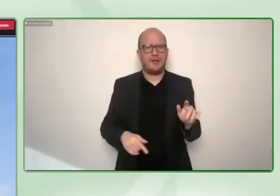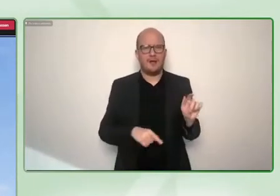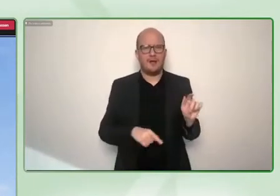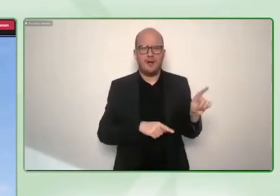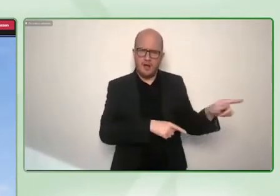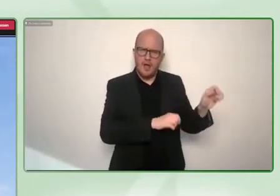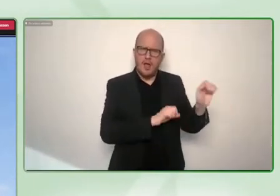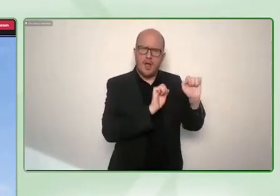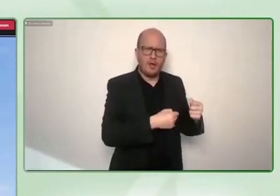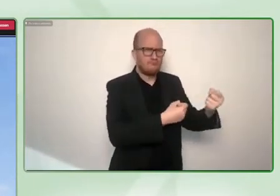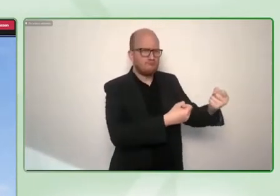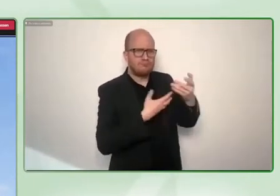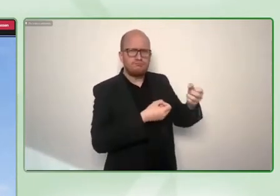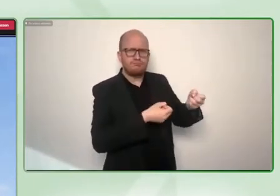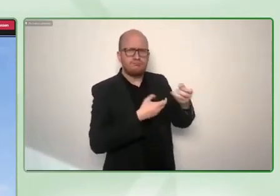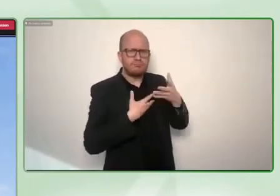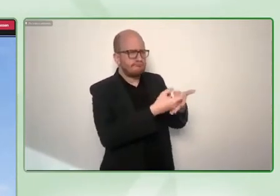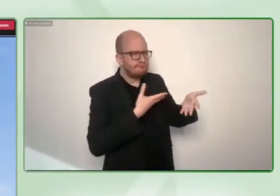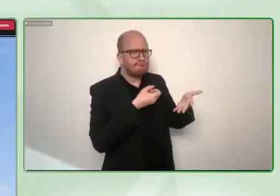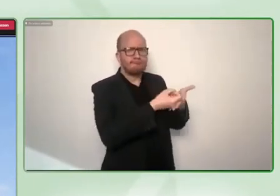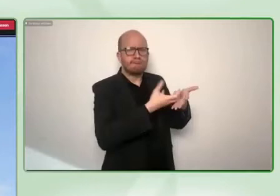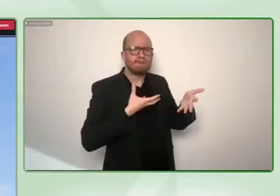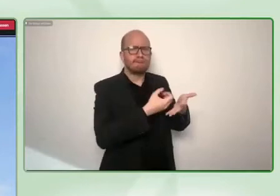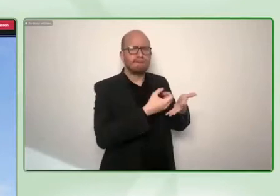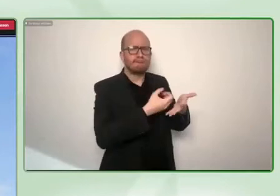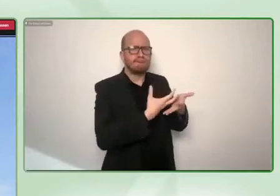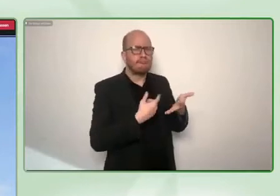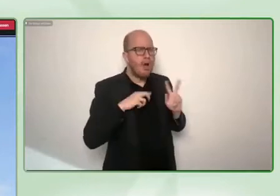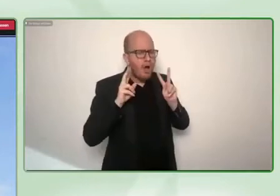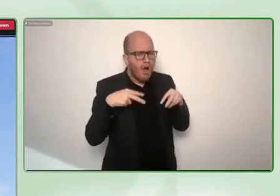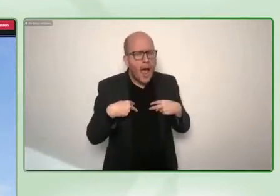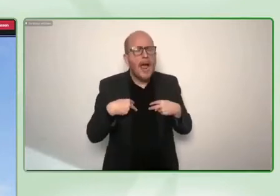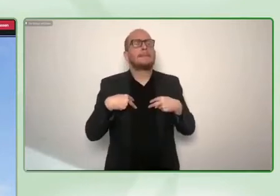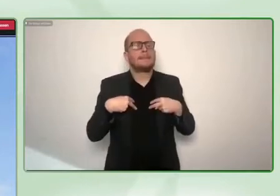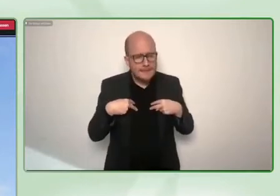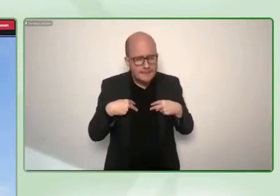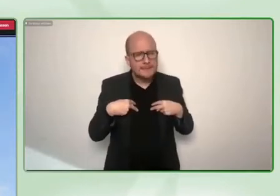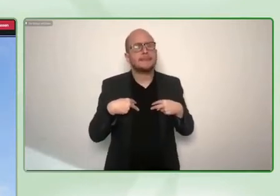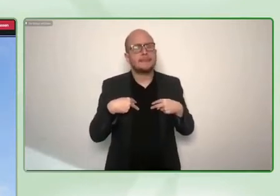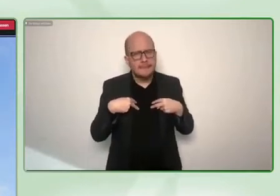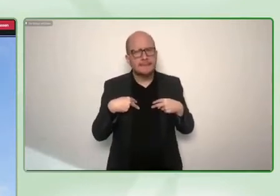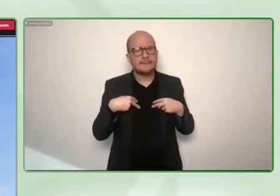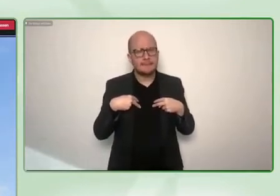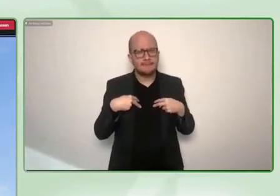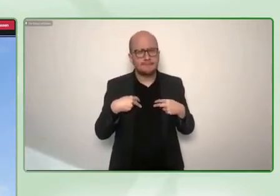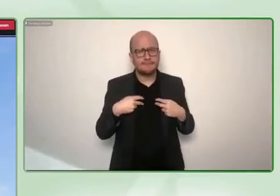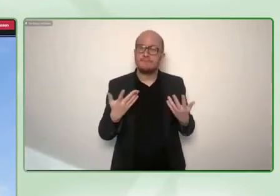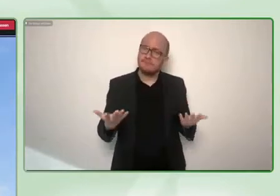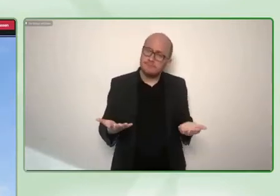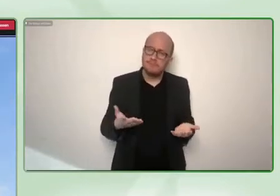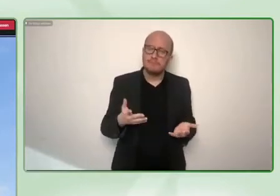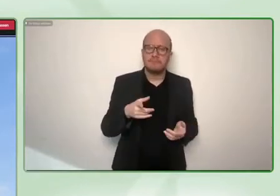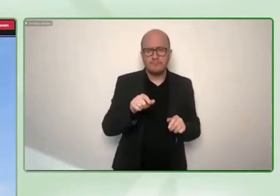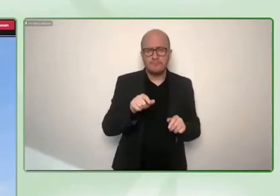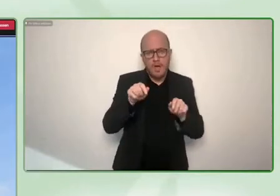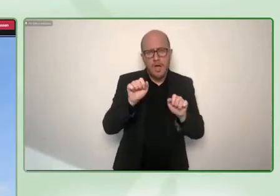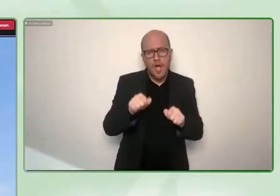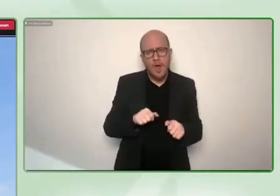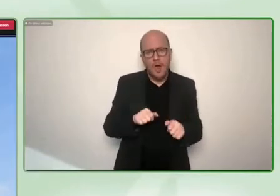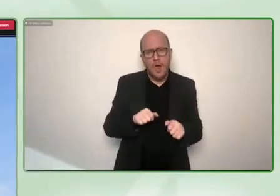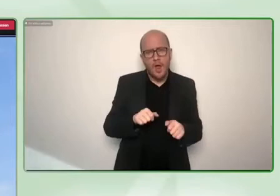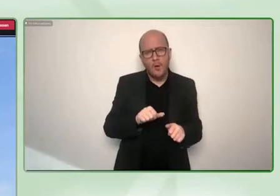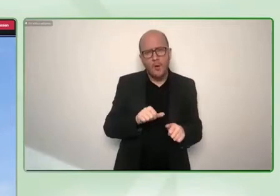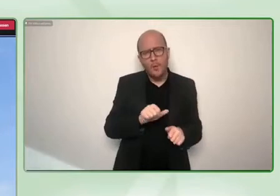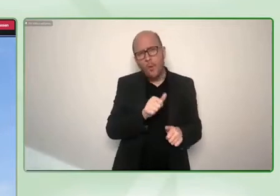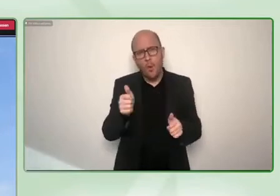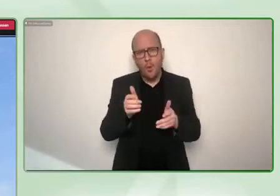out but trying out um probably as you would do in a lean startup approach can also mean trying out small